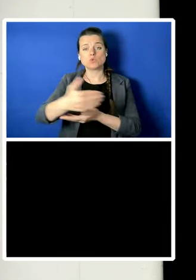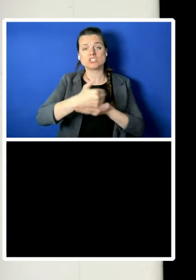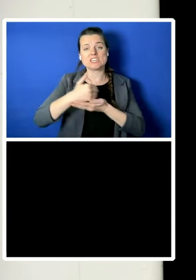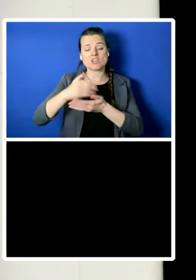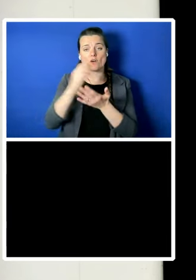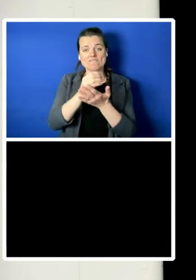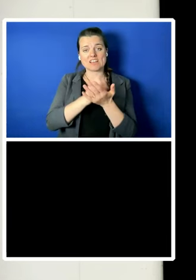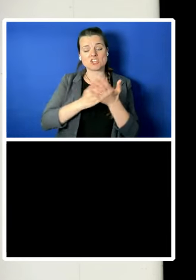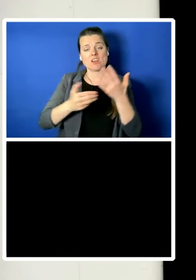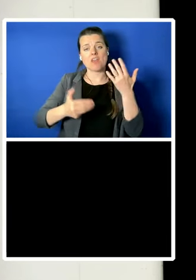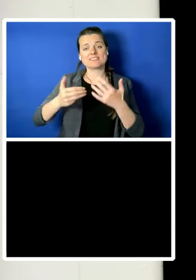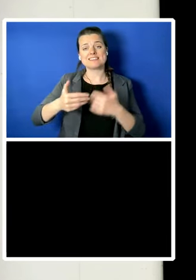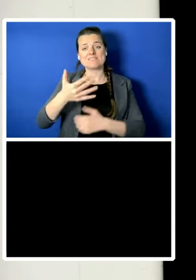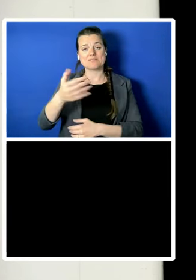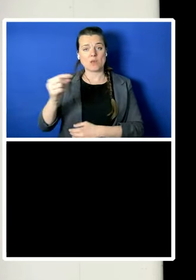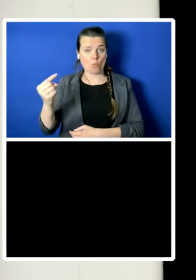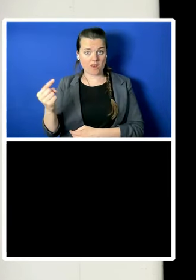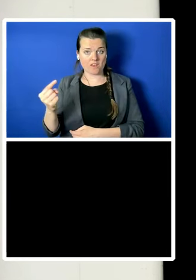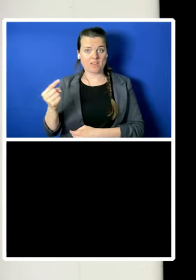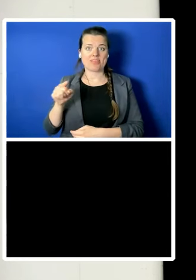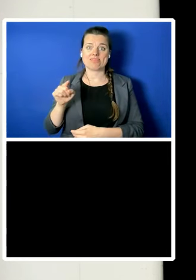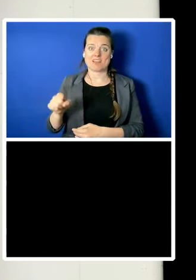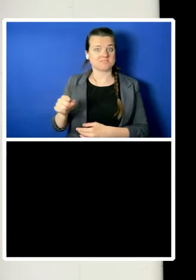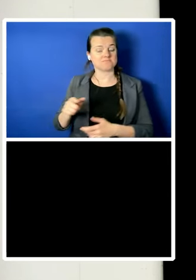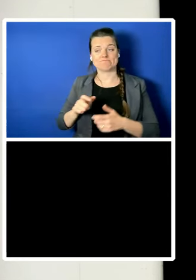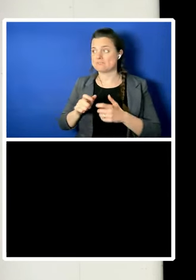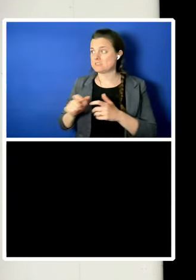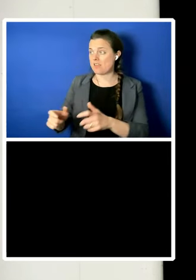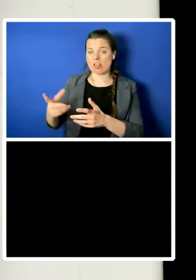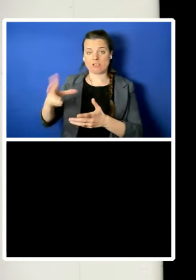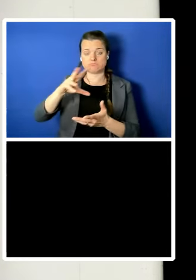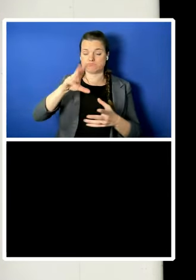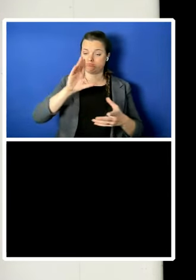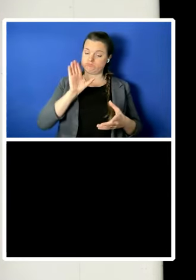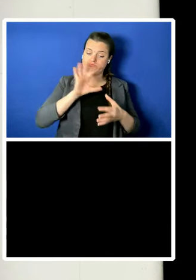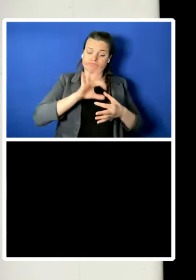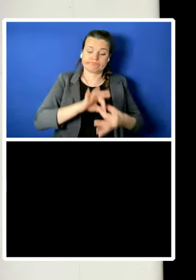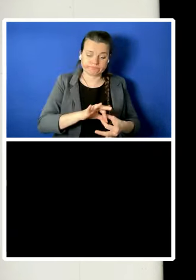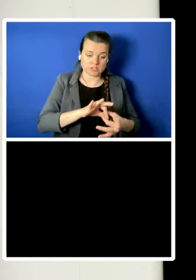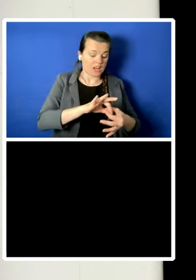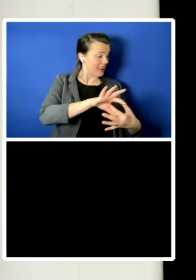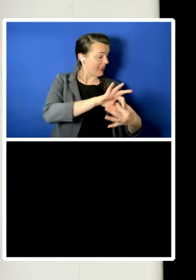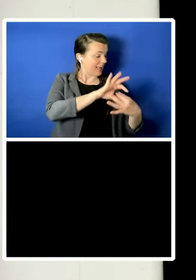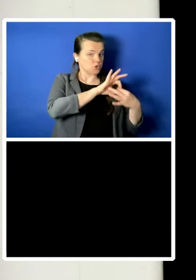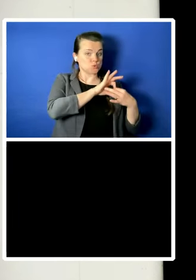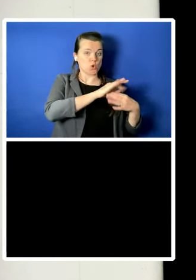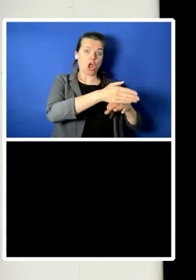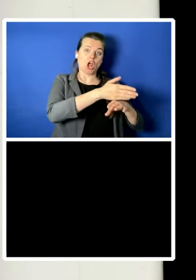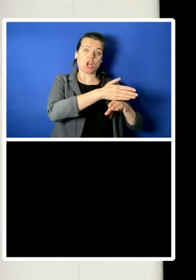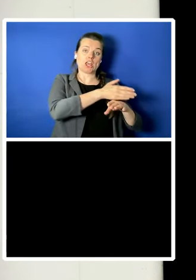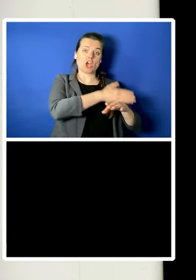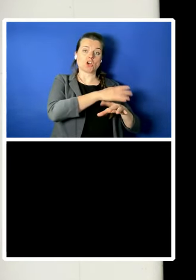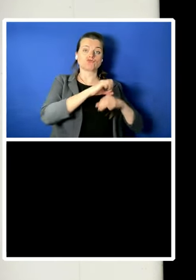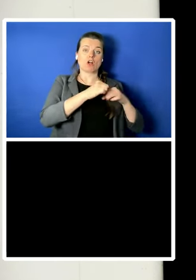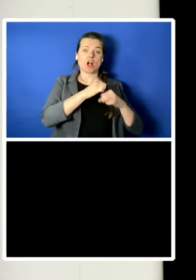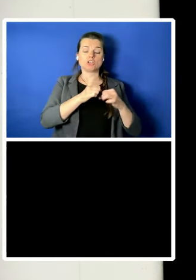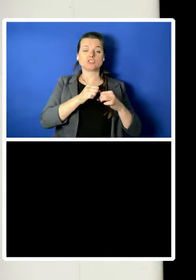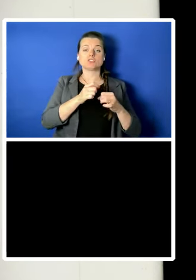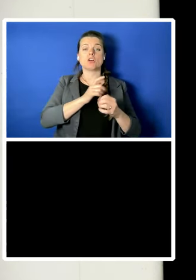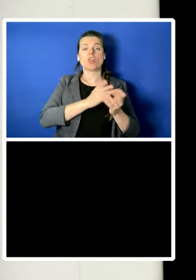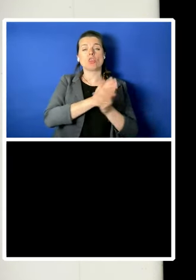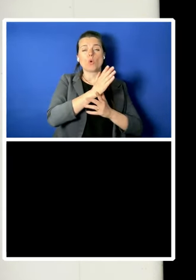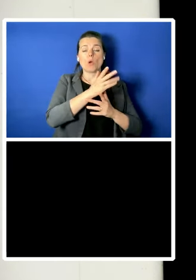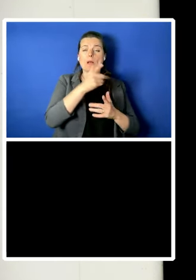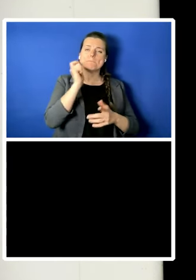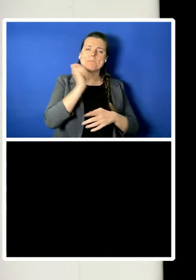are no less rooted in earlier struggles against punishment without trial and slavery for